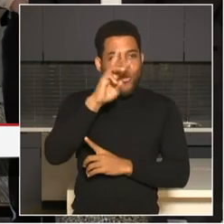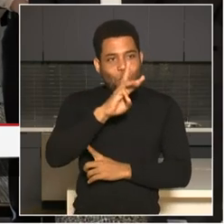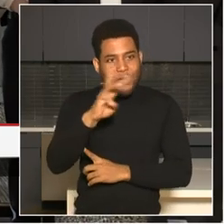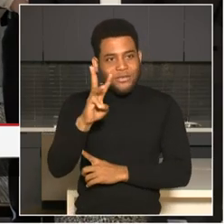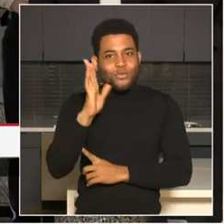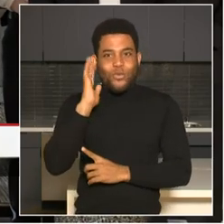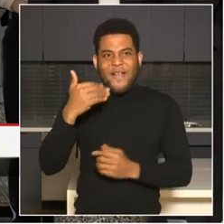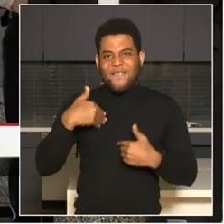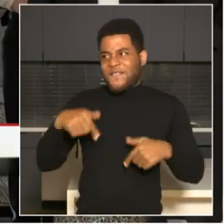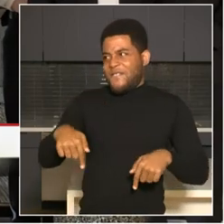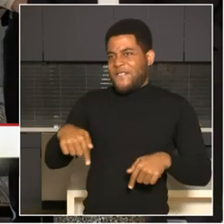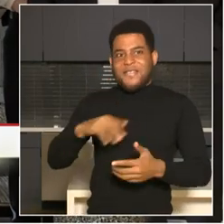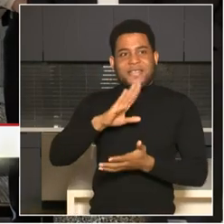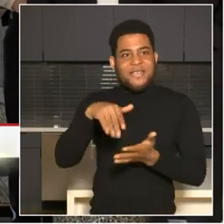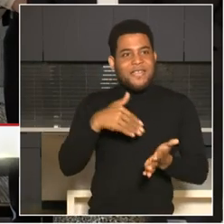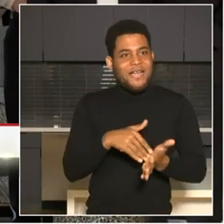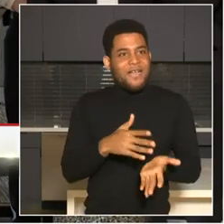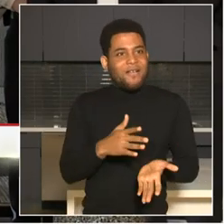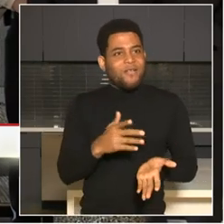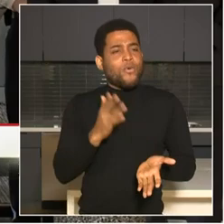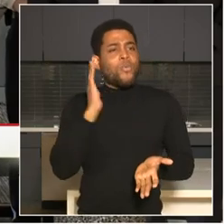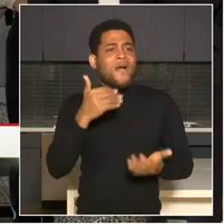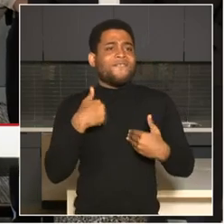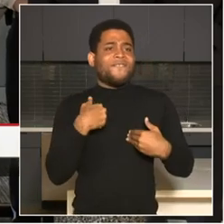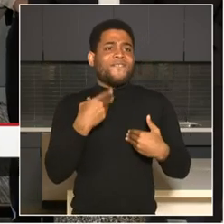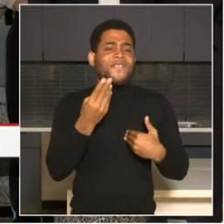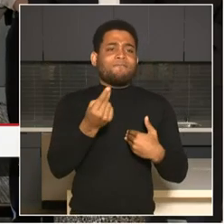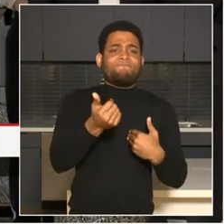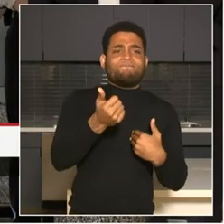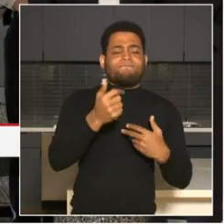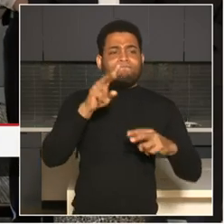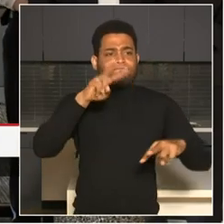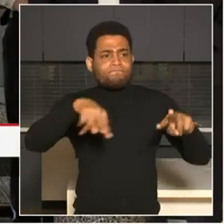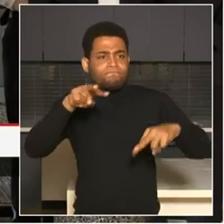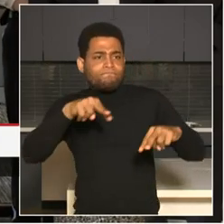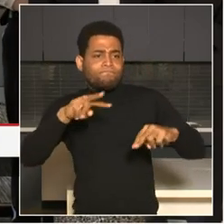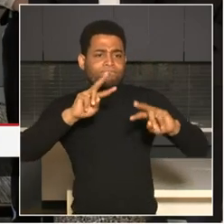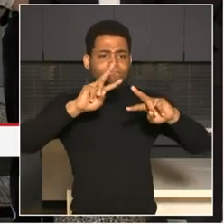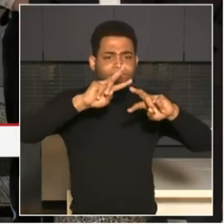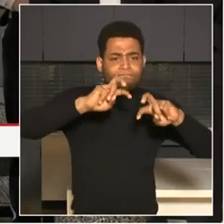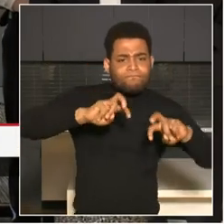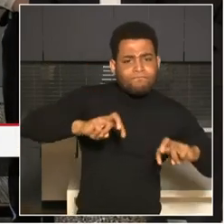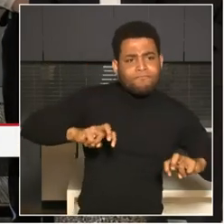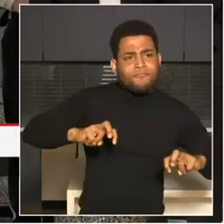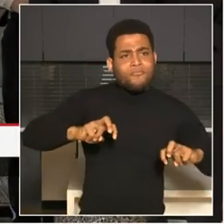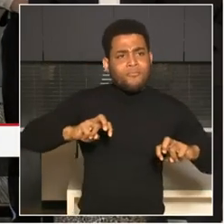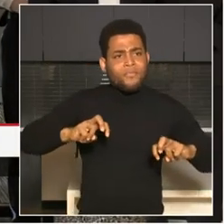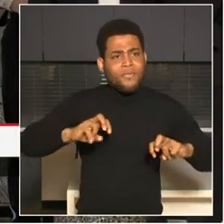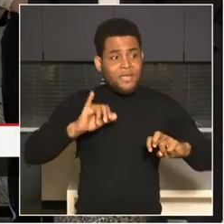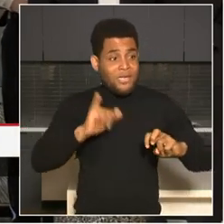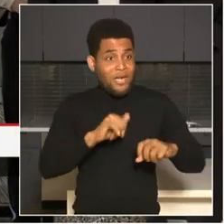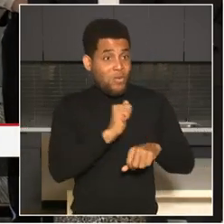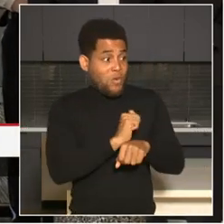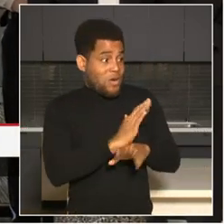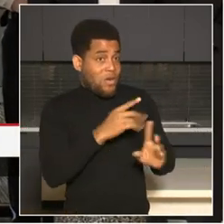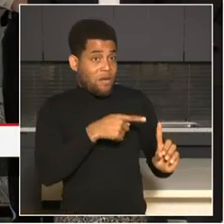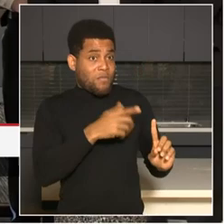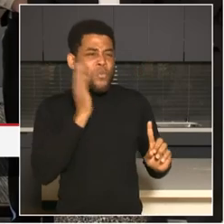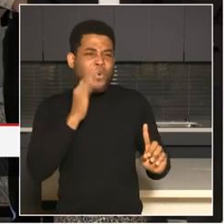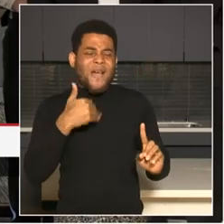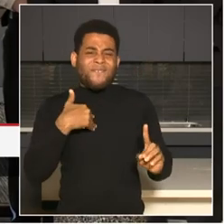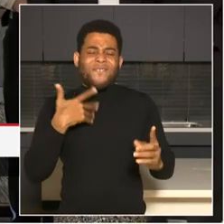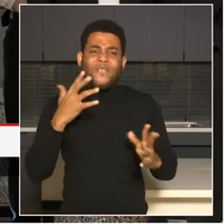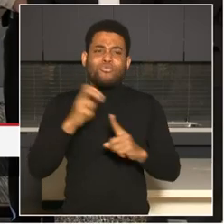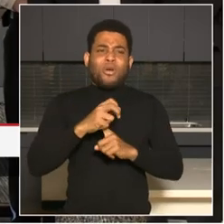to keep our communities safe. Housed within this dedicated center will be skilled investigative personnel, both sworn